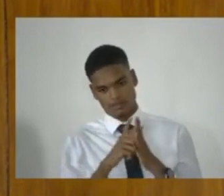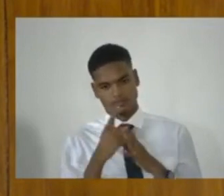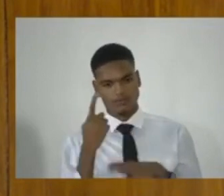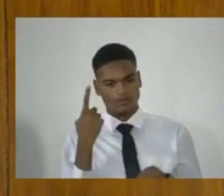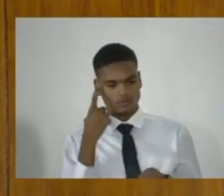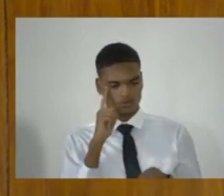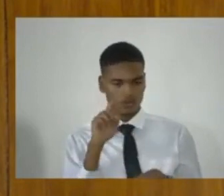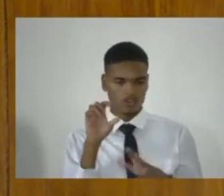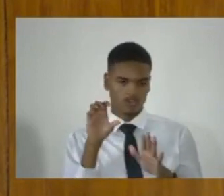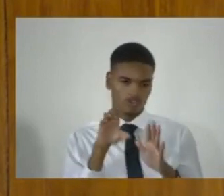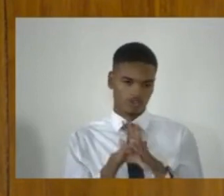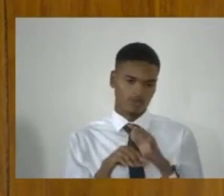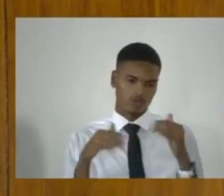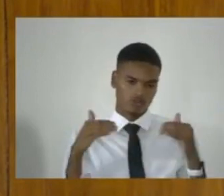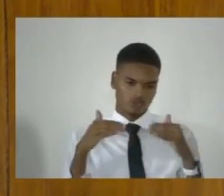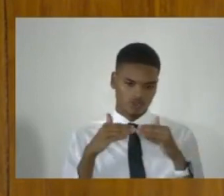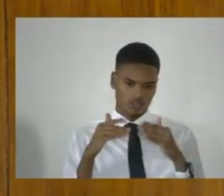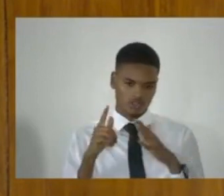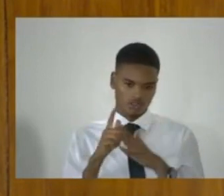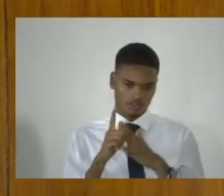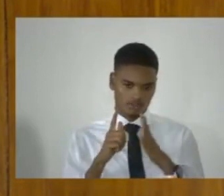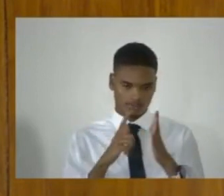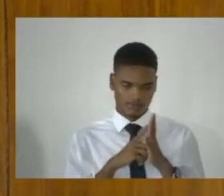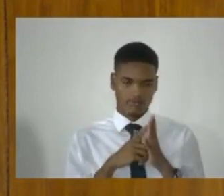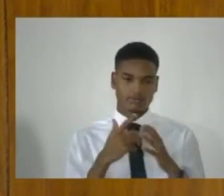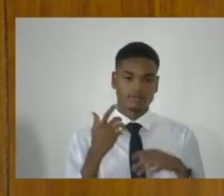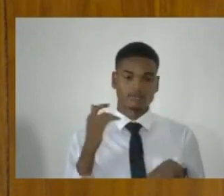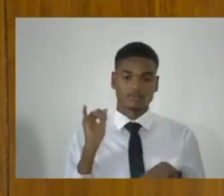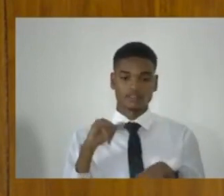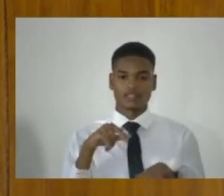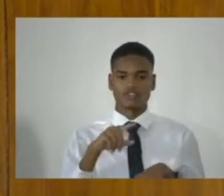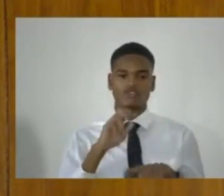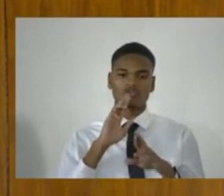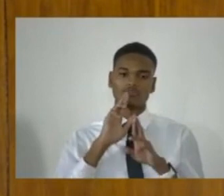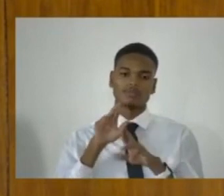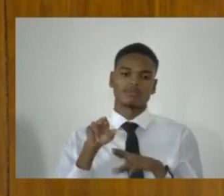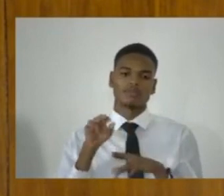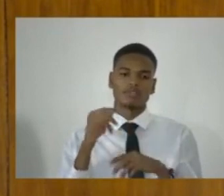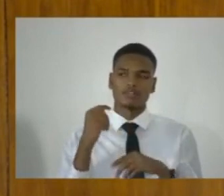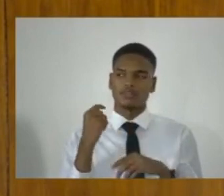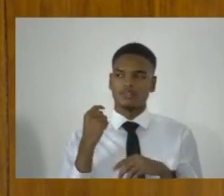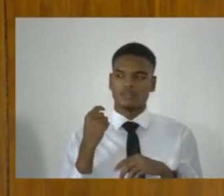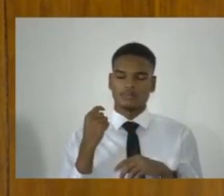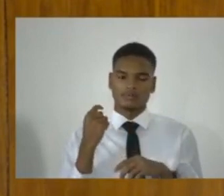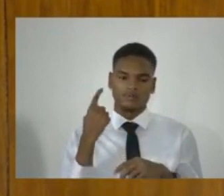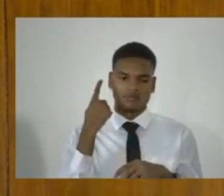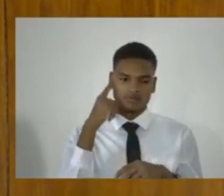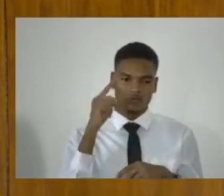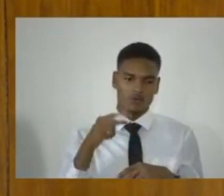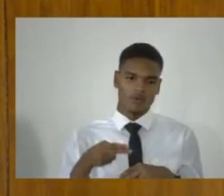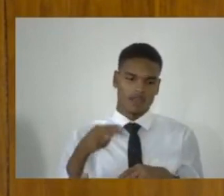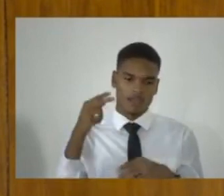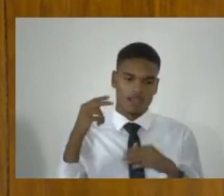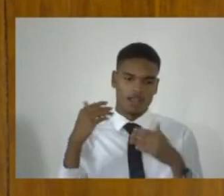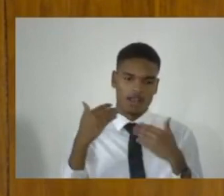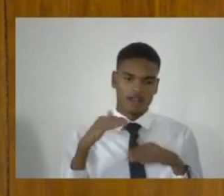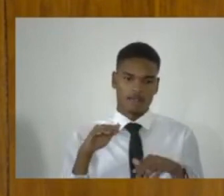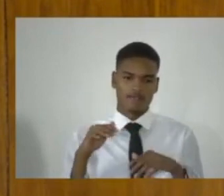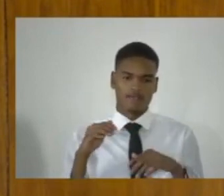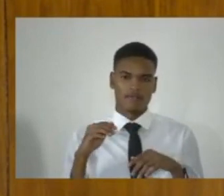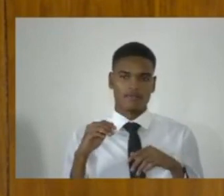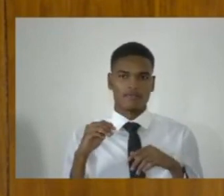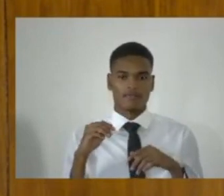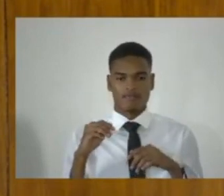Administration Act, which was a response to the high level of backlog in the criminal